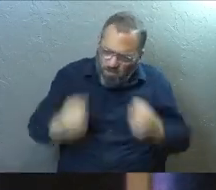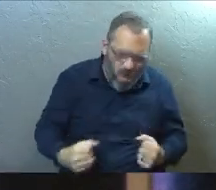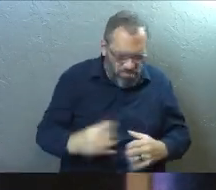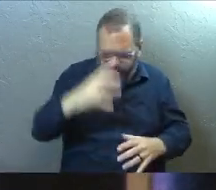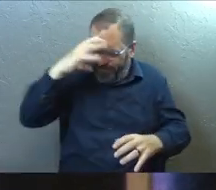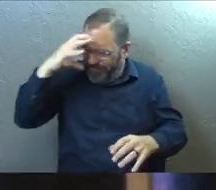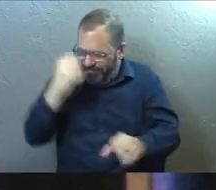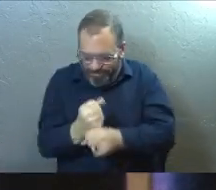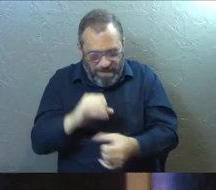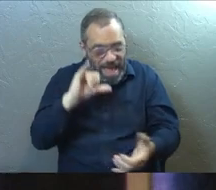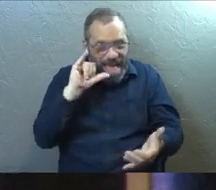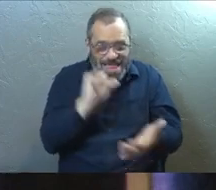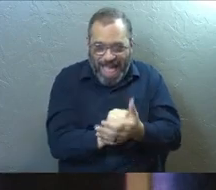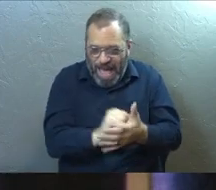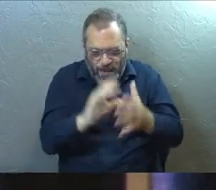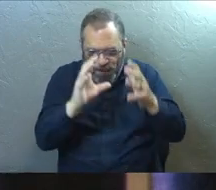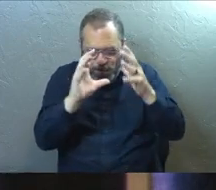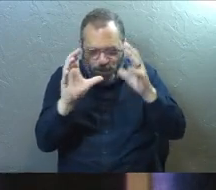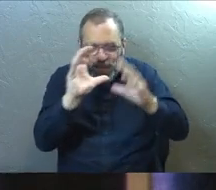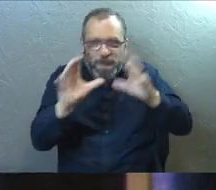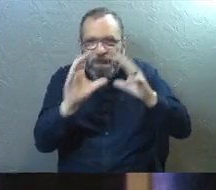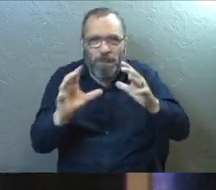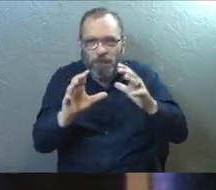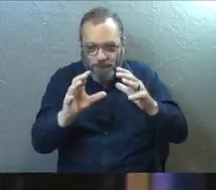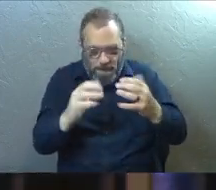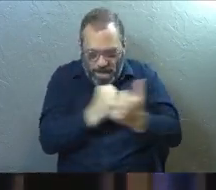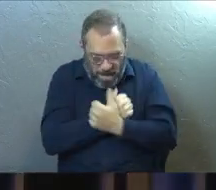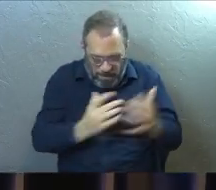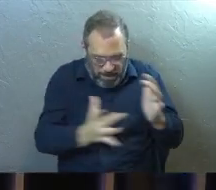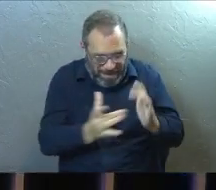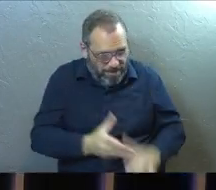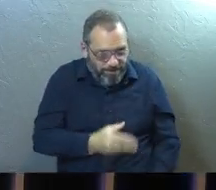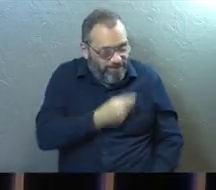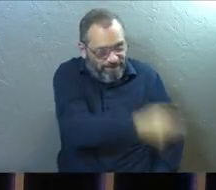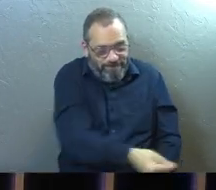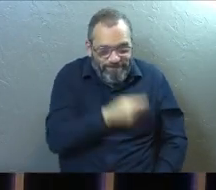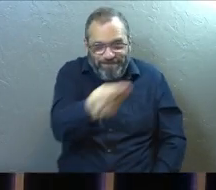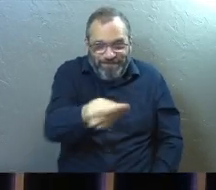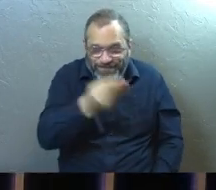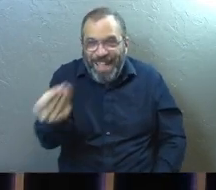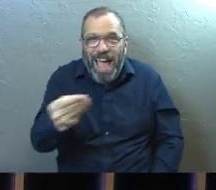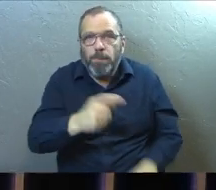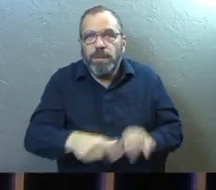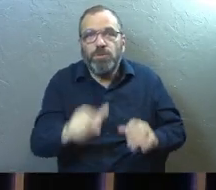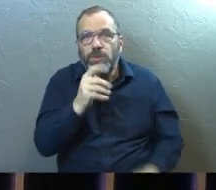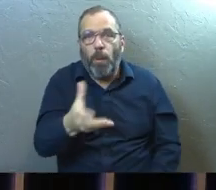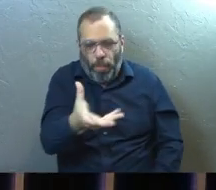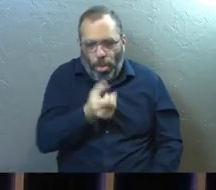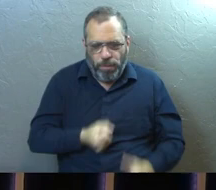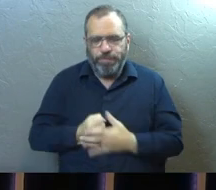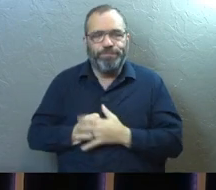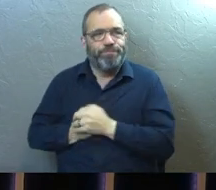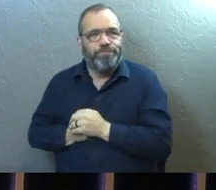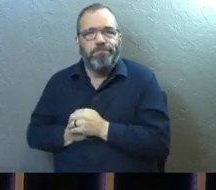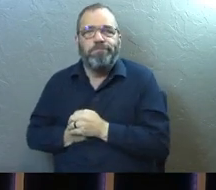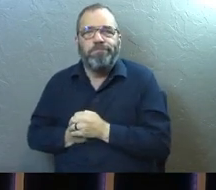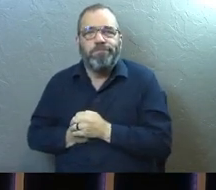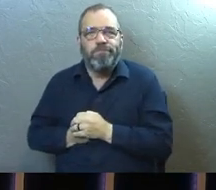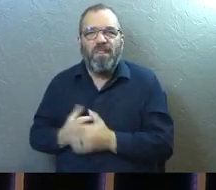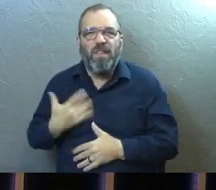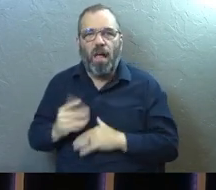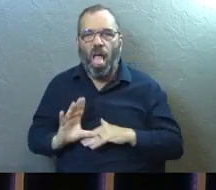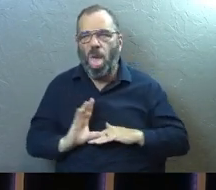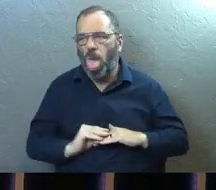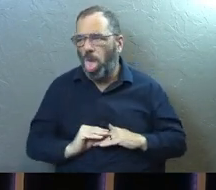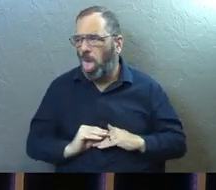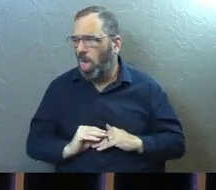and confidence that you're giving the love of Jesus to other people. And we don't because we feel low,